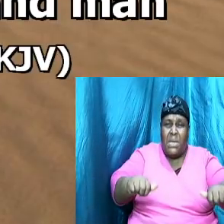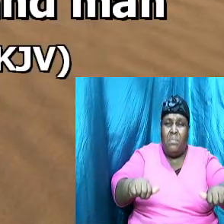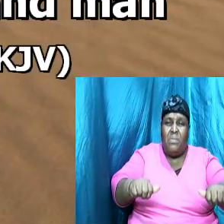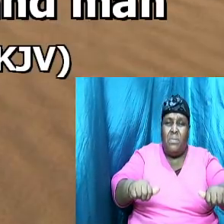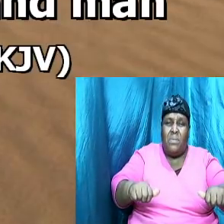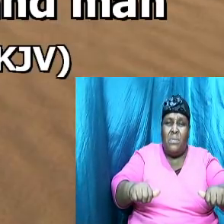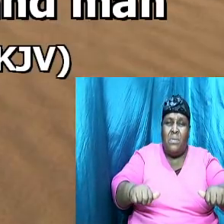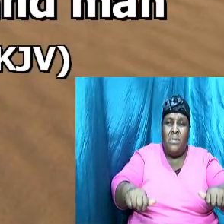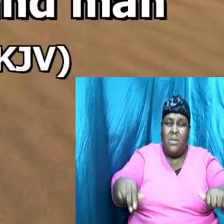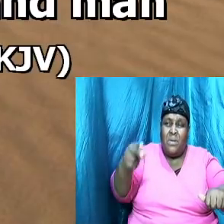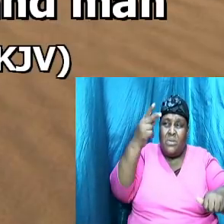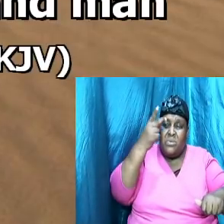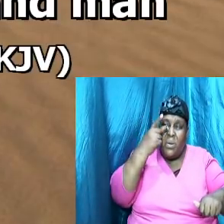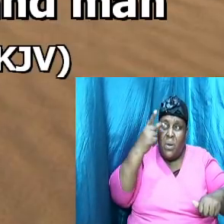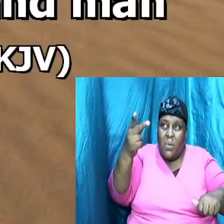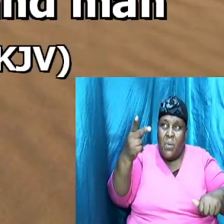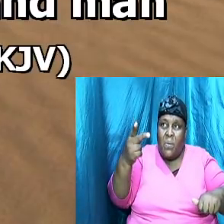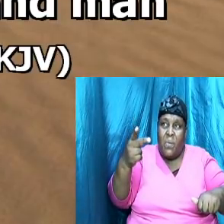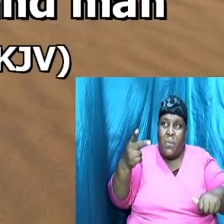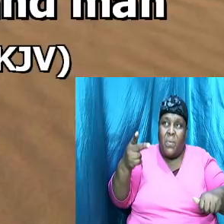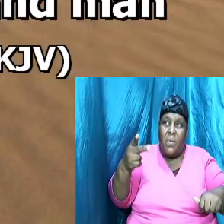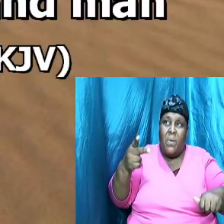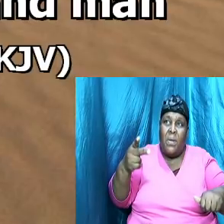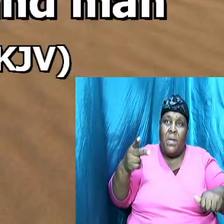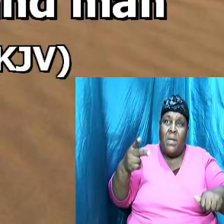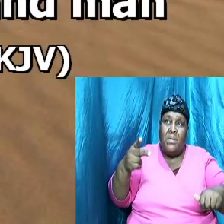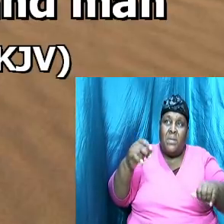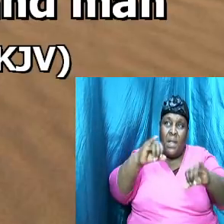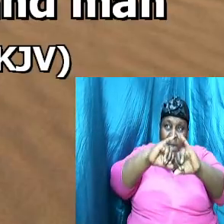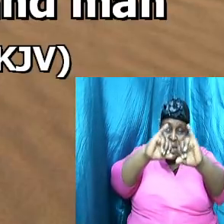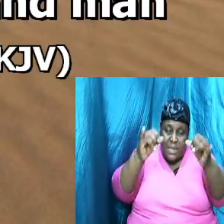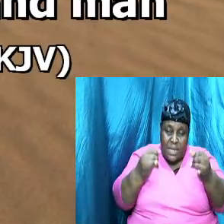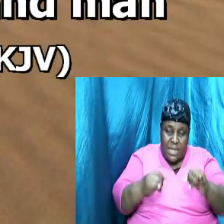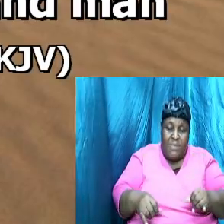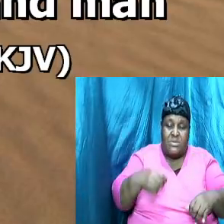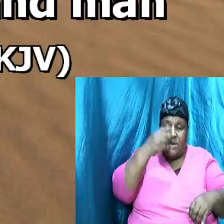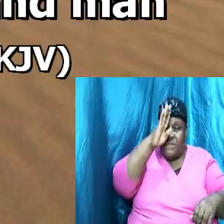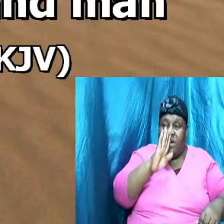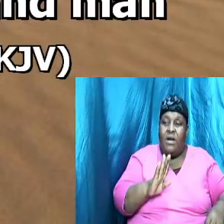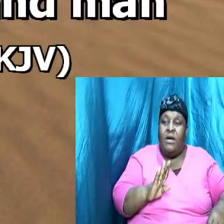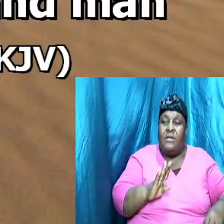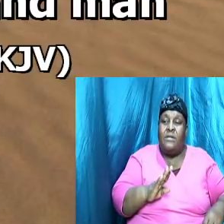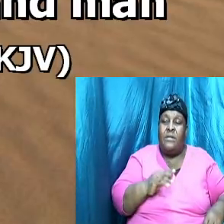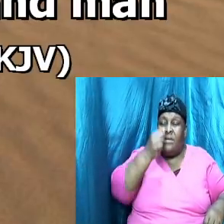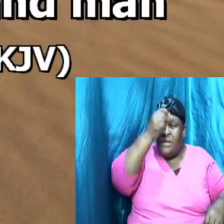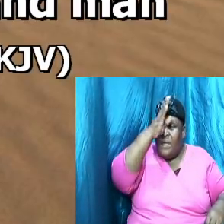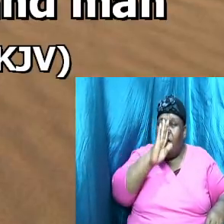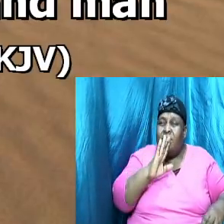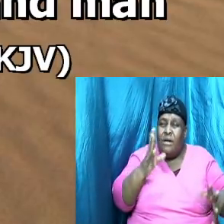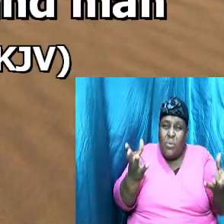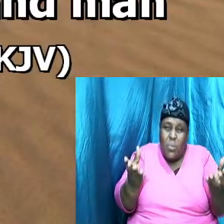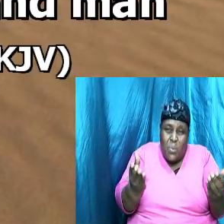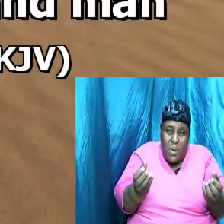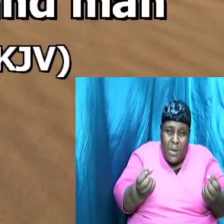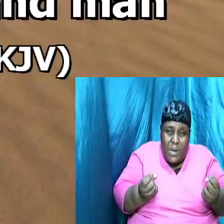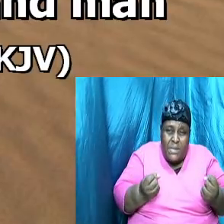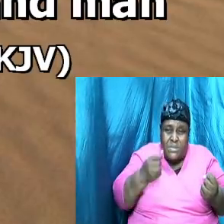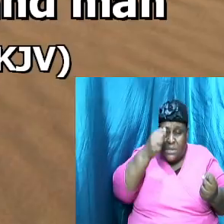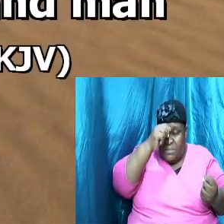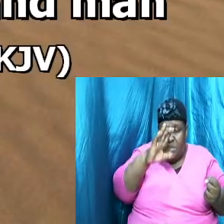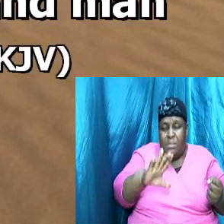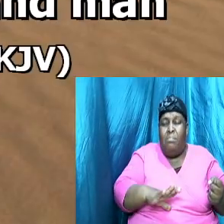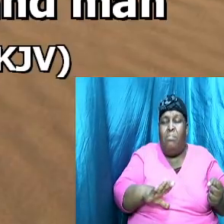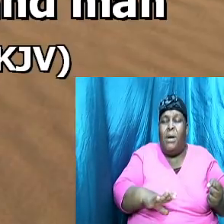God because the Bible he was made in the image of God and God wanted man